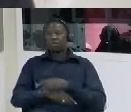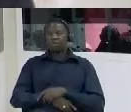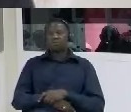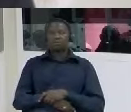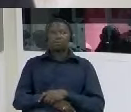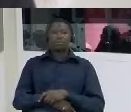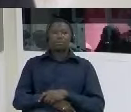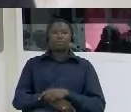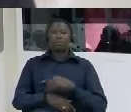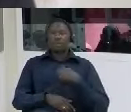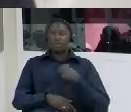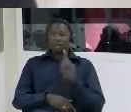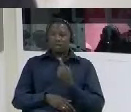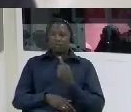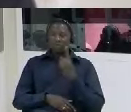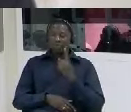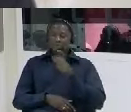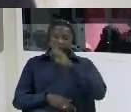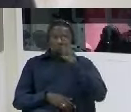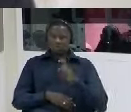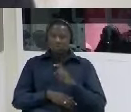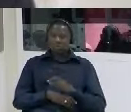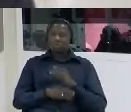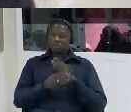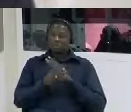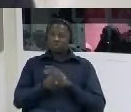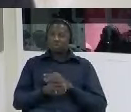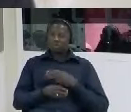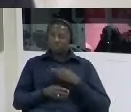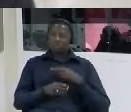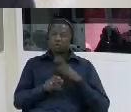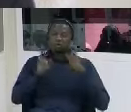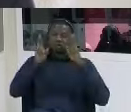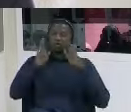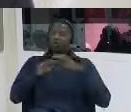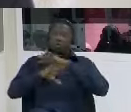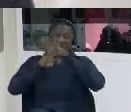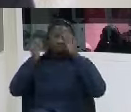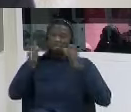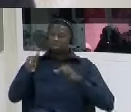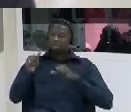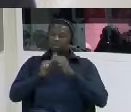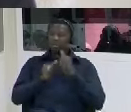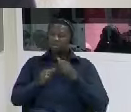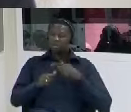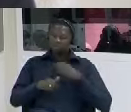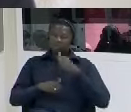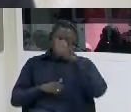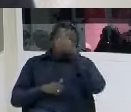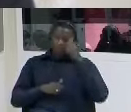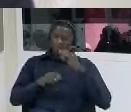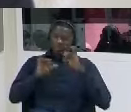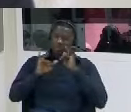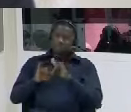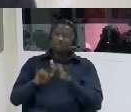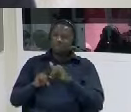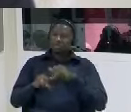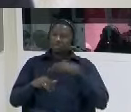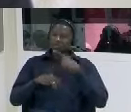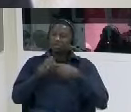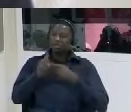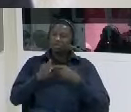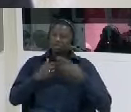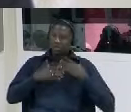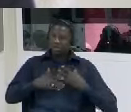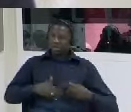have just one question but before that actually wish you all the best you know endeavors to get kidney kidney transplant